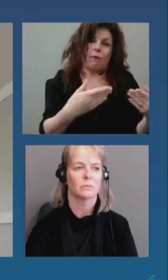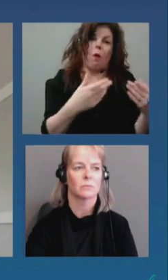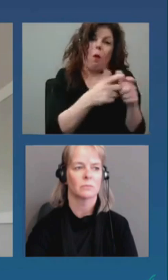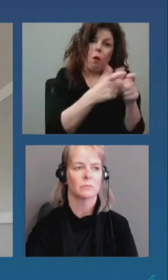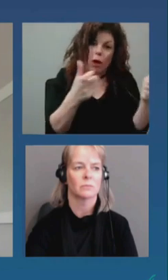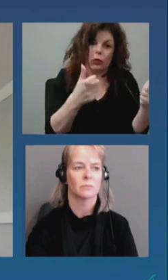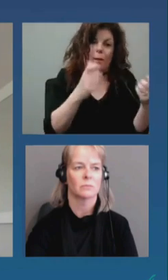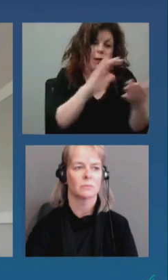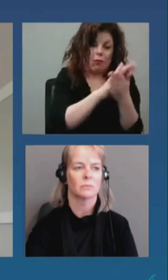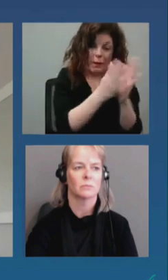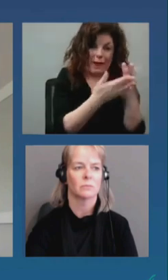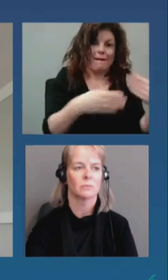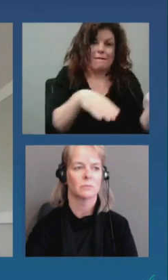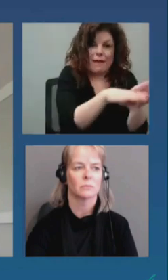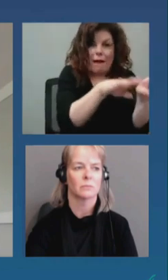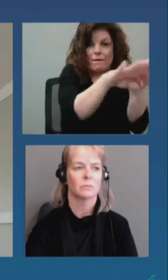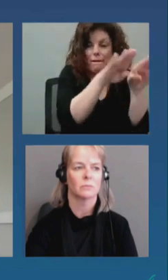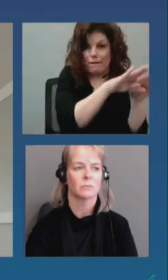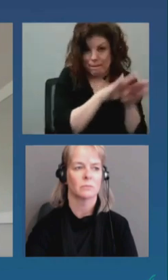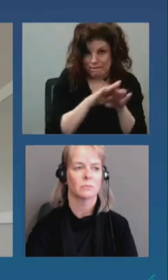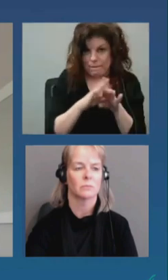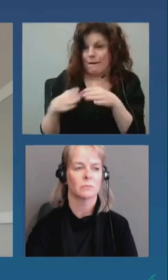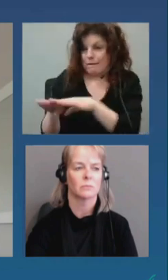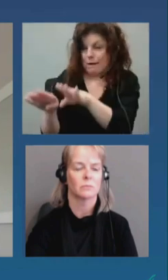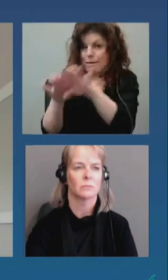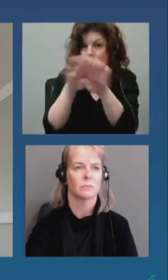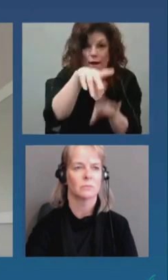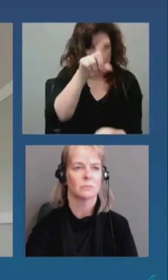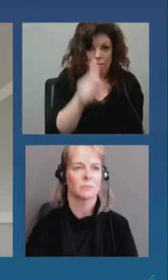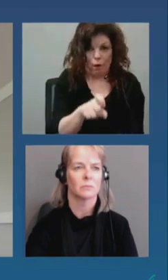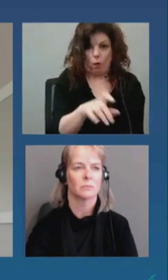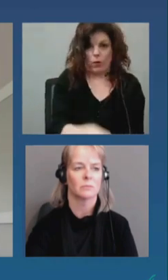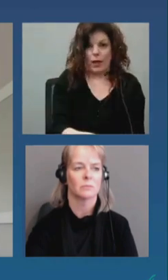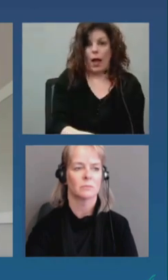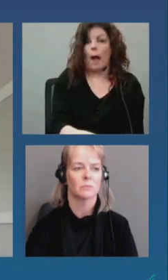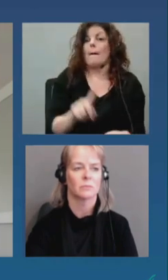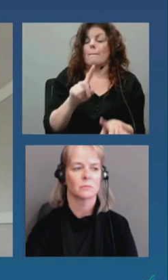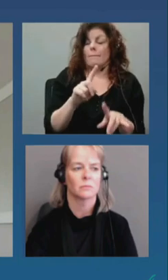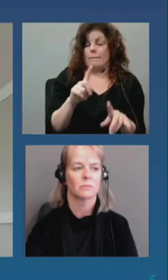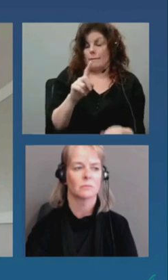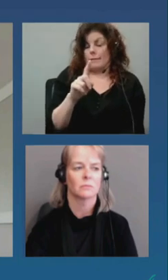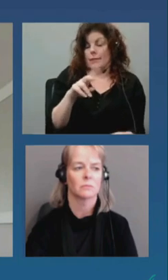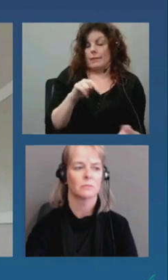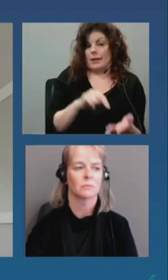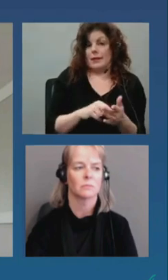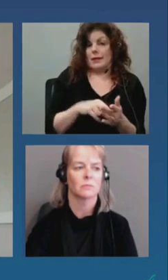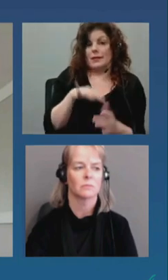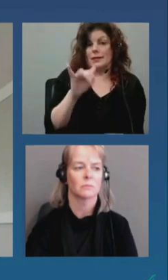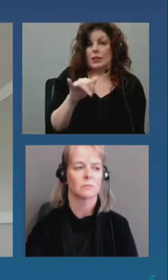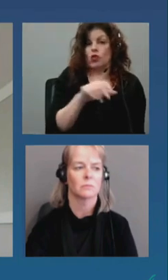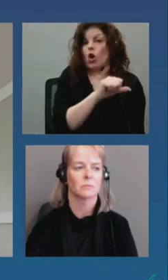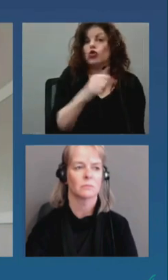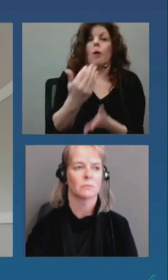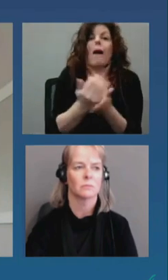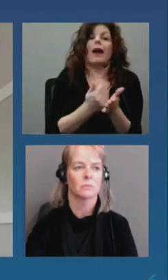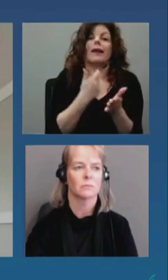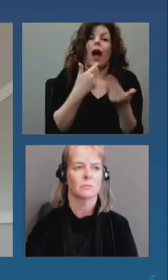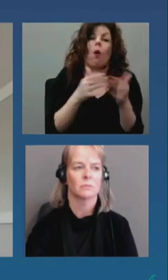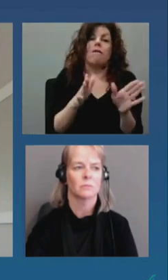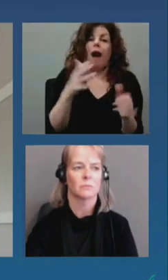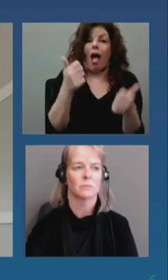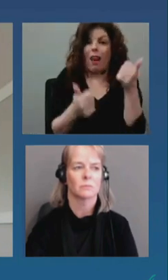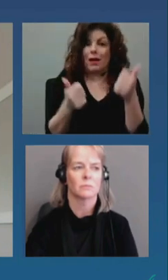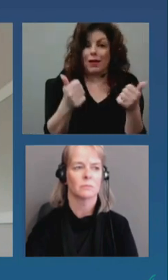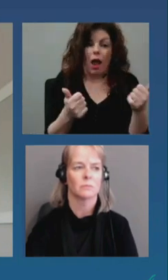sur les entreprises qui sont associées avec la distribution de la nourriture et les médicaments